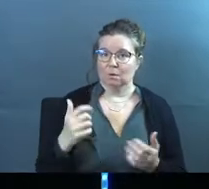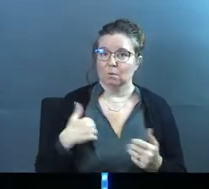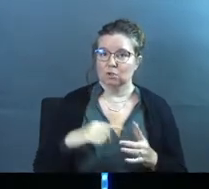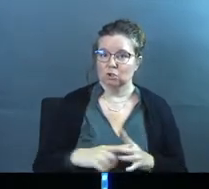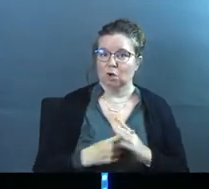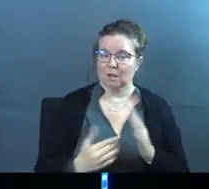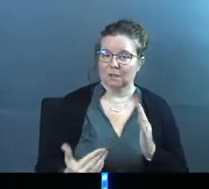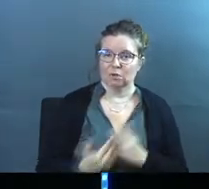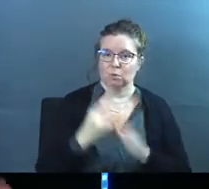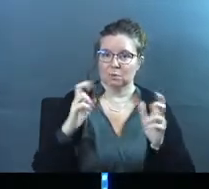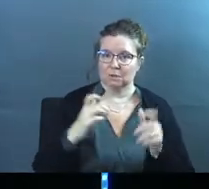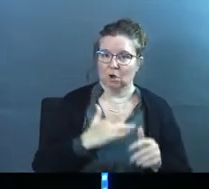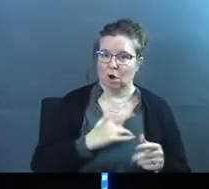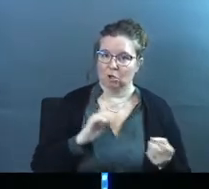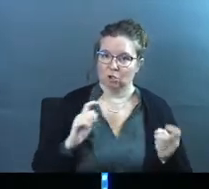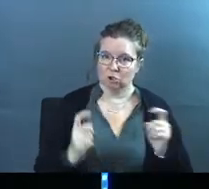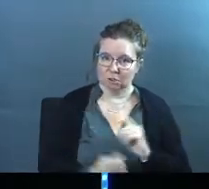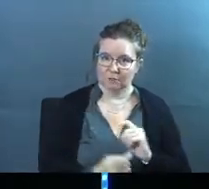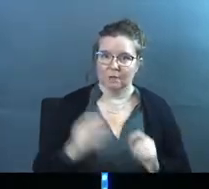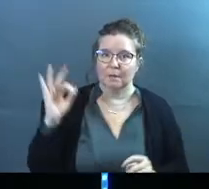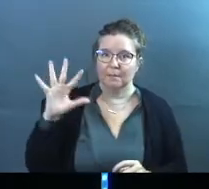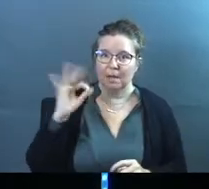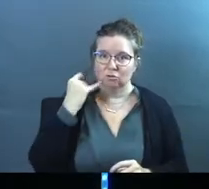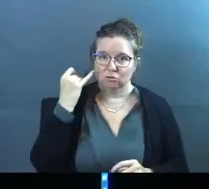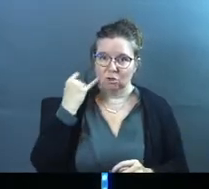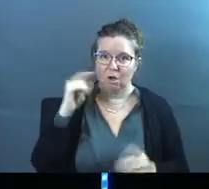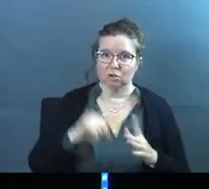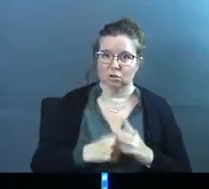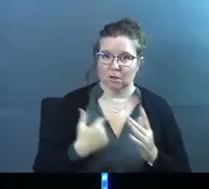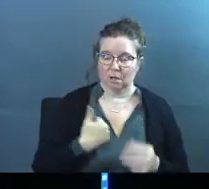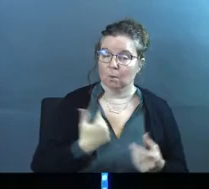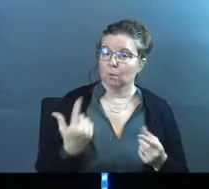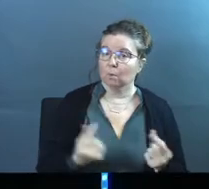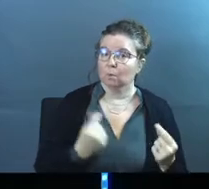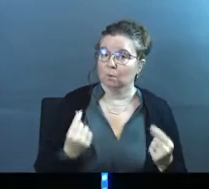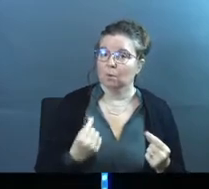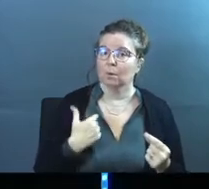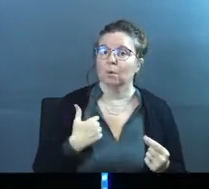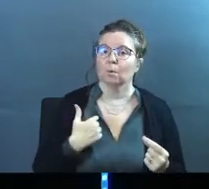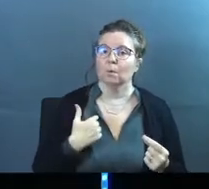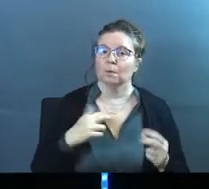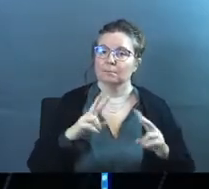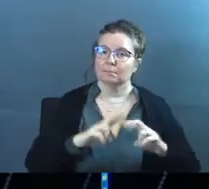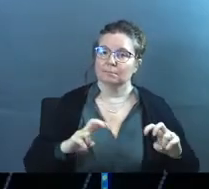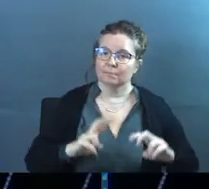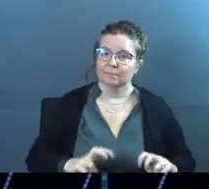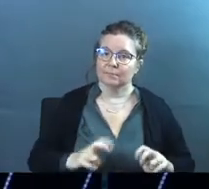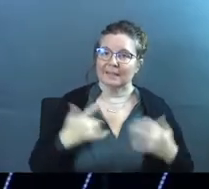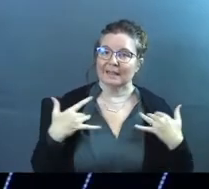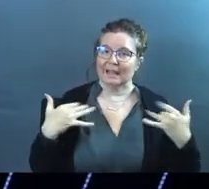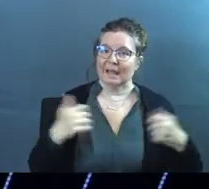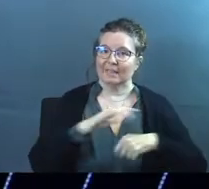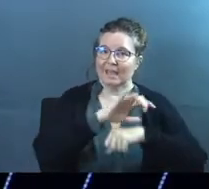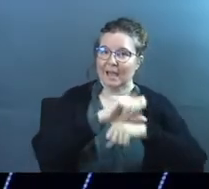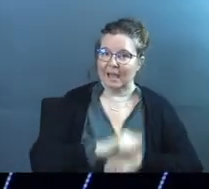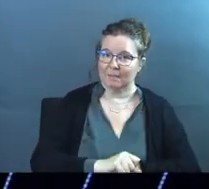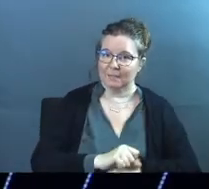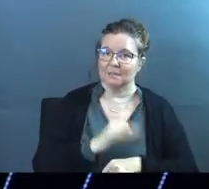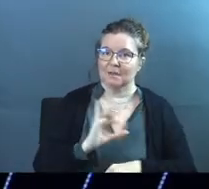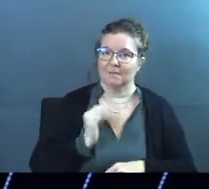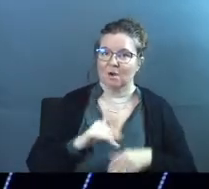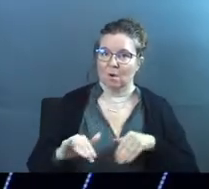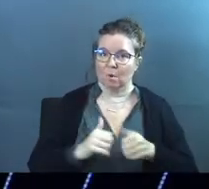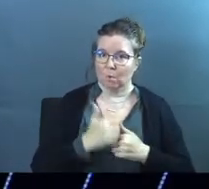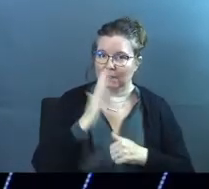last week, we started this brand new series, Heart Shifts. Pastor Josh started us off, and what we're going to be doing is we're going to dig into these healthy habits of